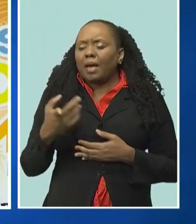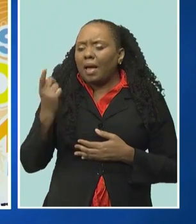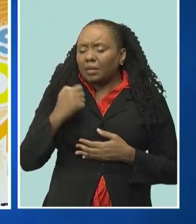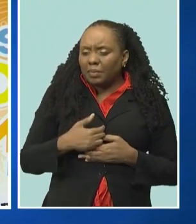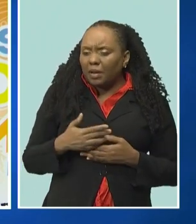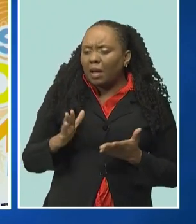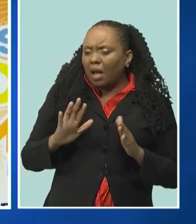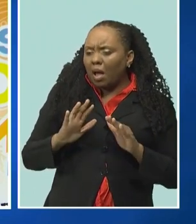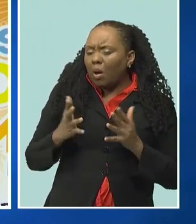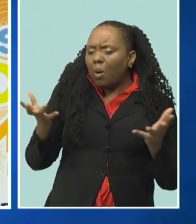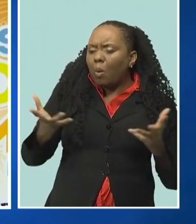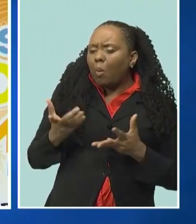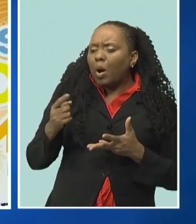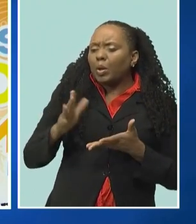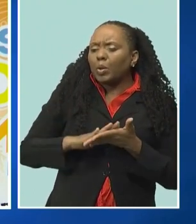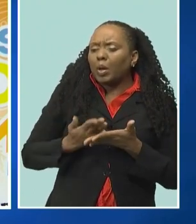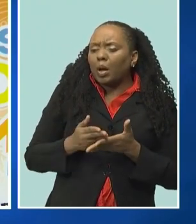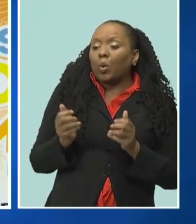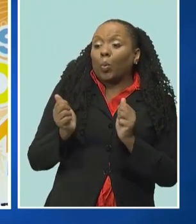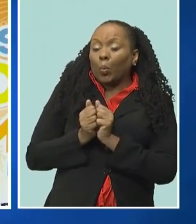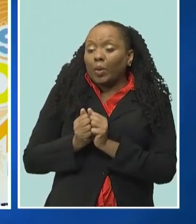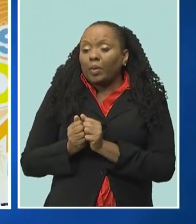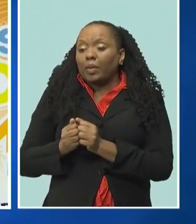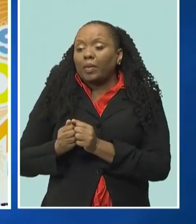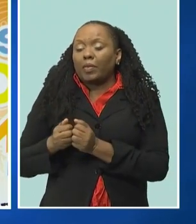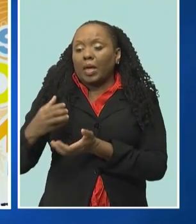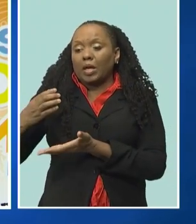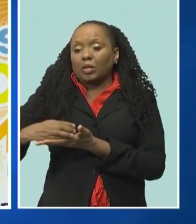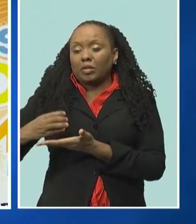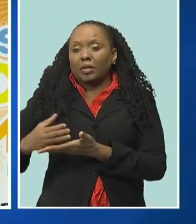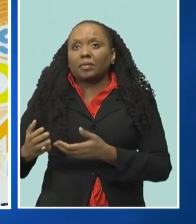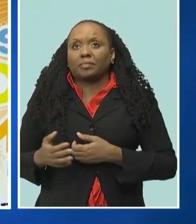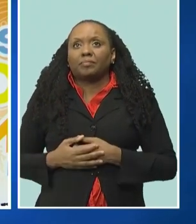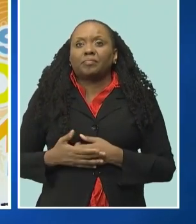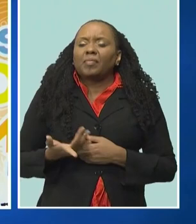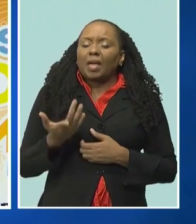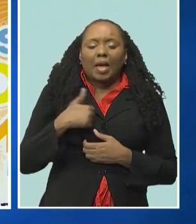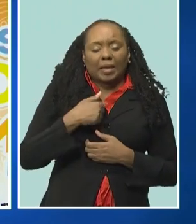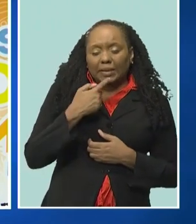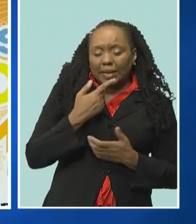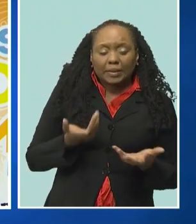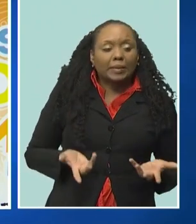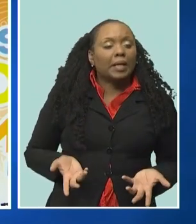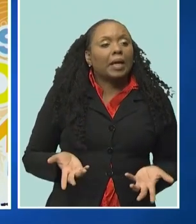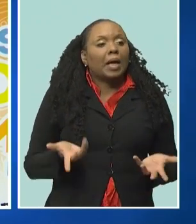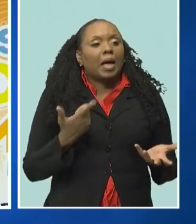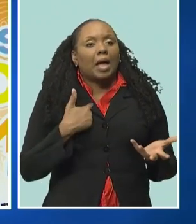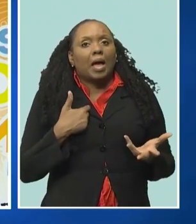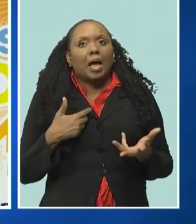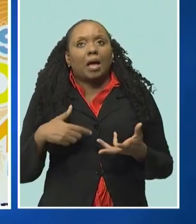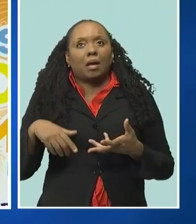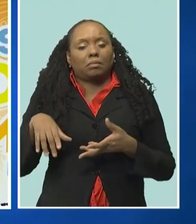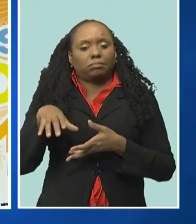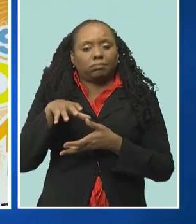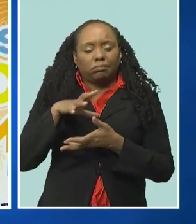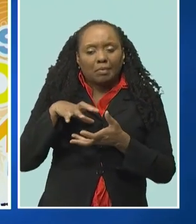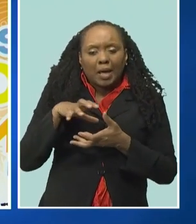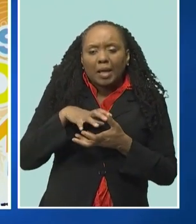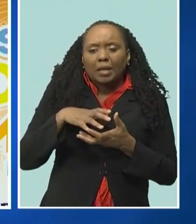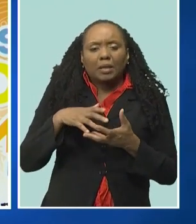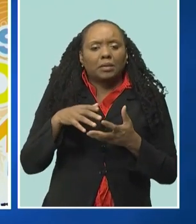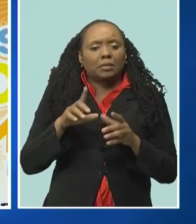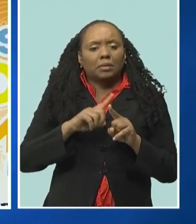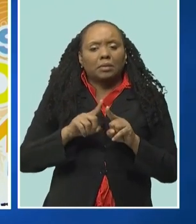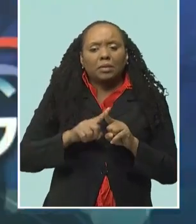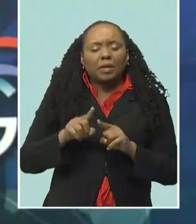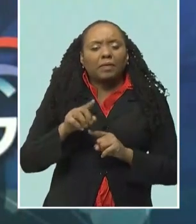a old-fashioned, as well as just a small lamb with a bed of mixed leaves on an orange and tames and a